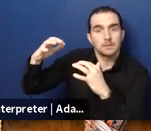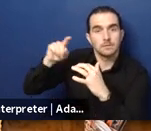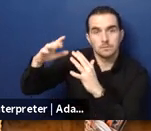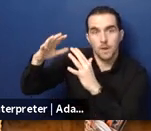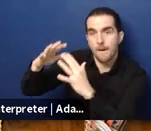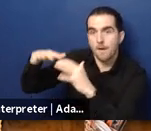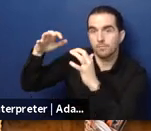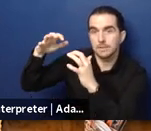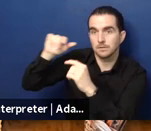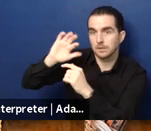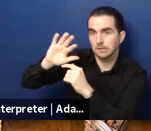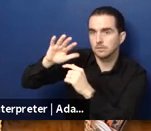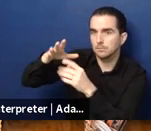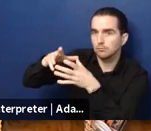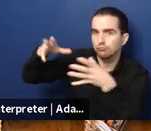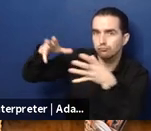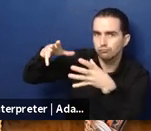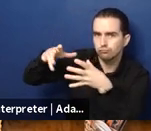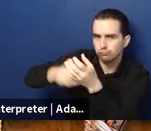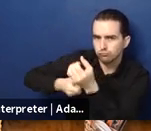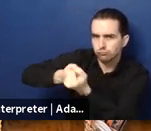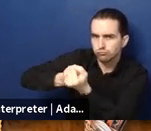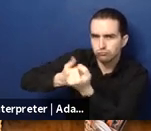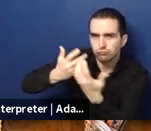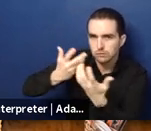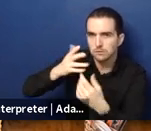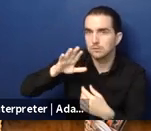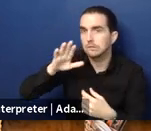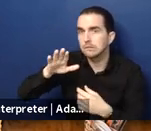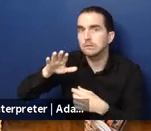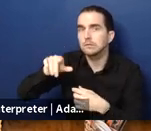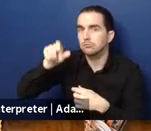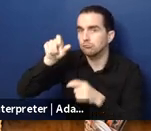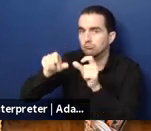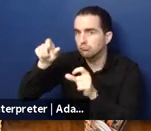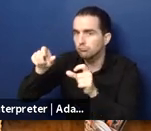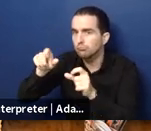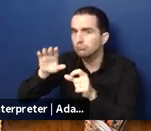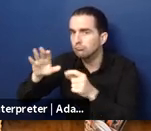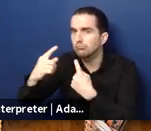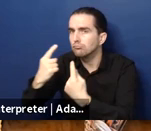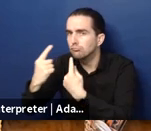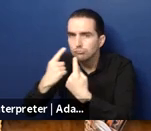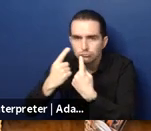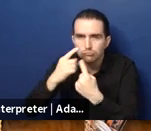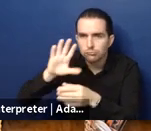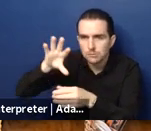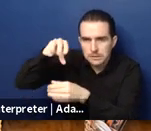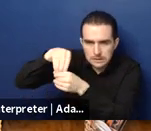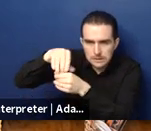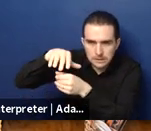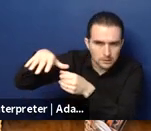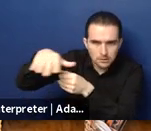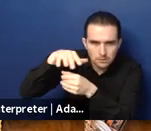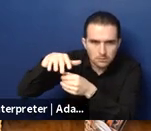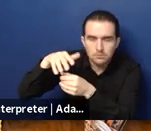financing and the monitoring and the ngo provide um the their caregivers to go and provide home visits to